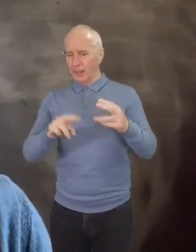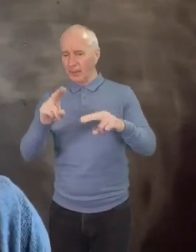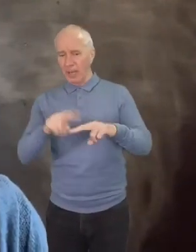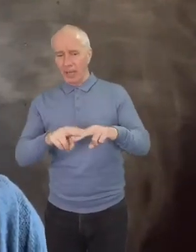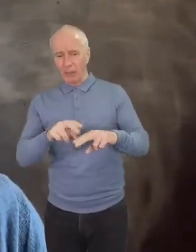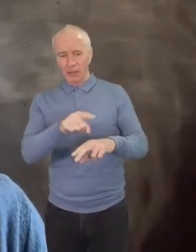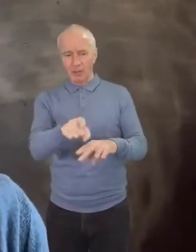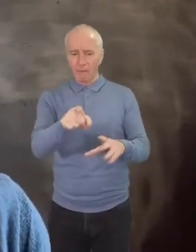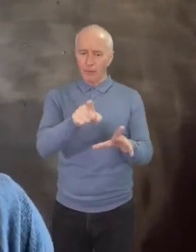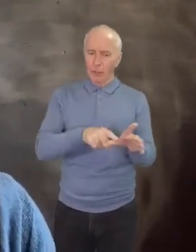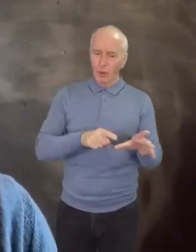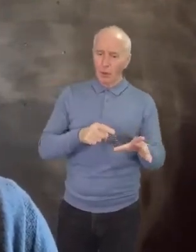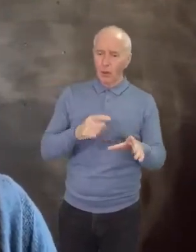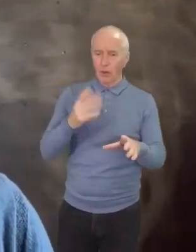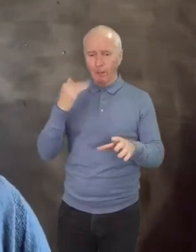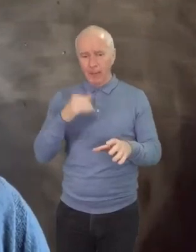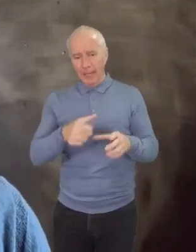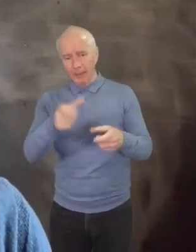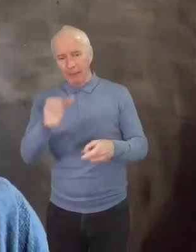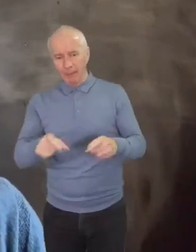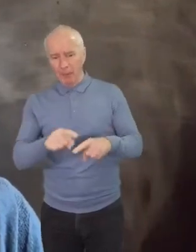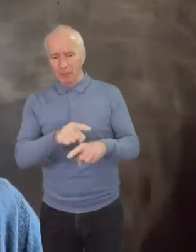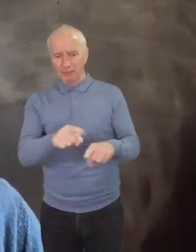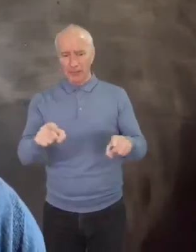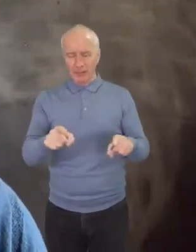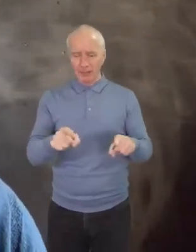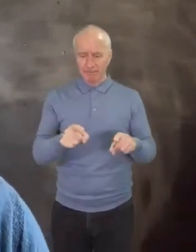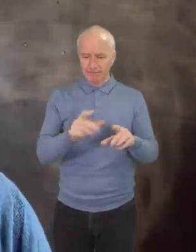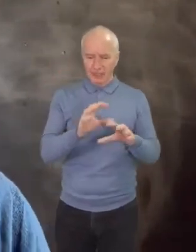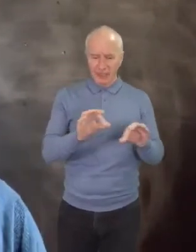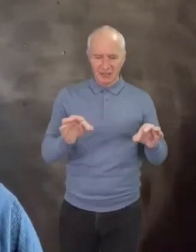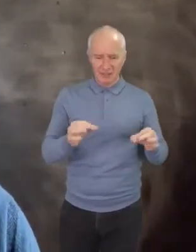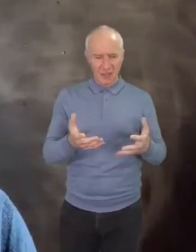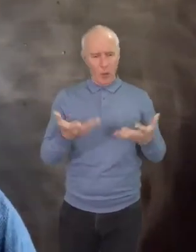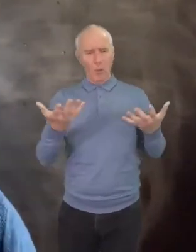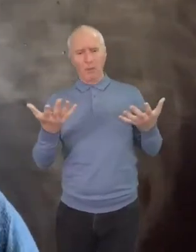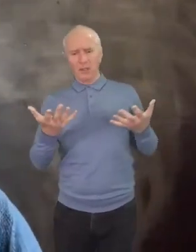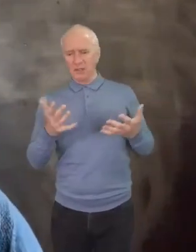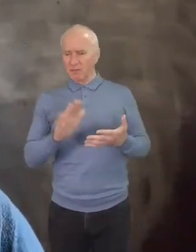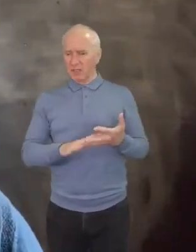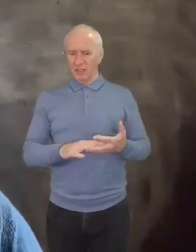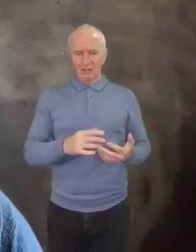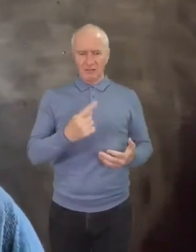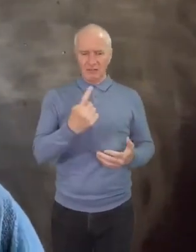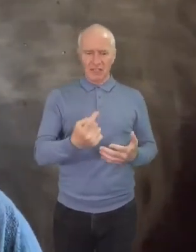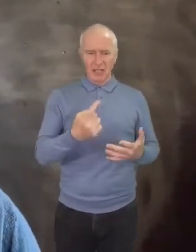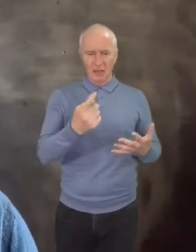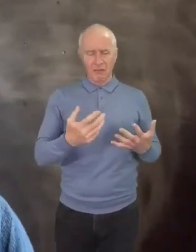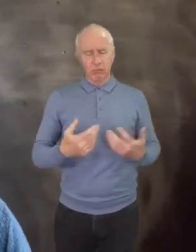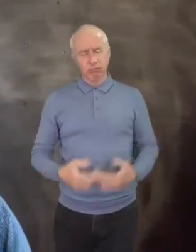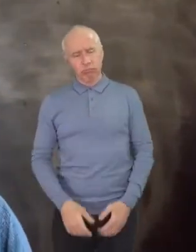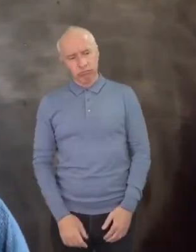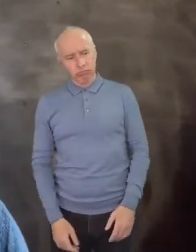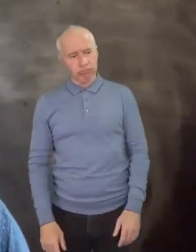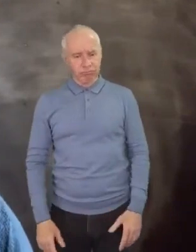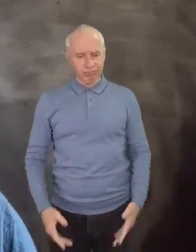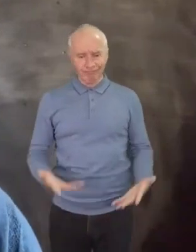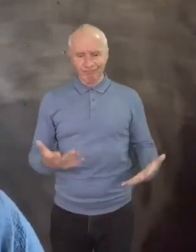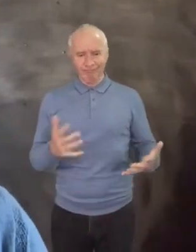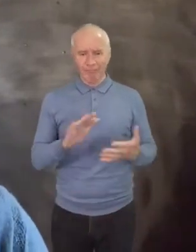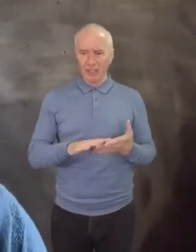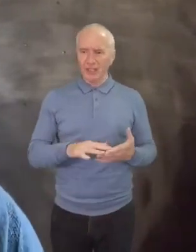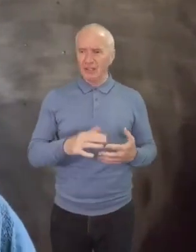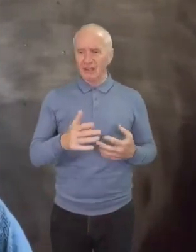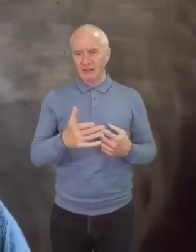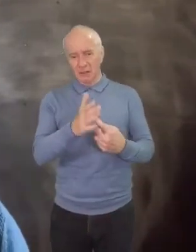young black people silent, hopeless, self-loathing even, kind of forced, meek and